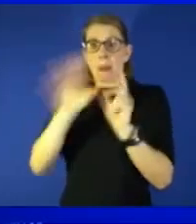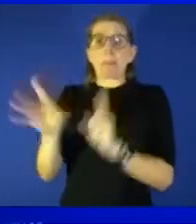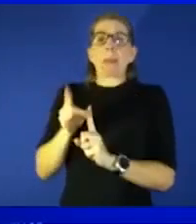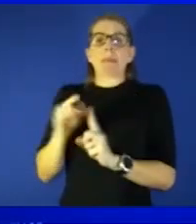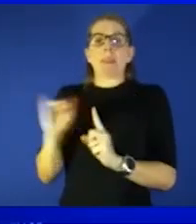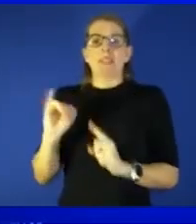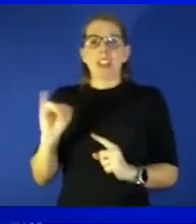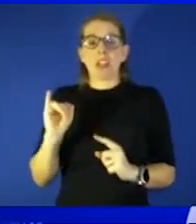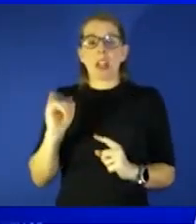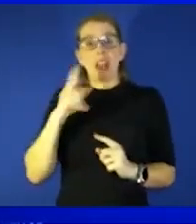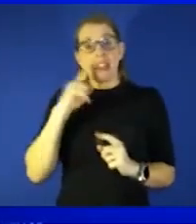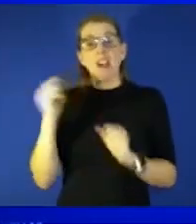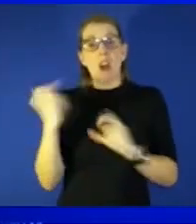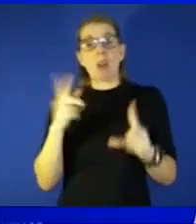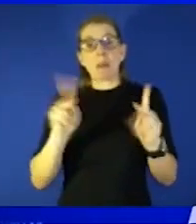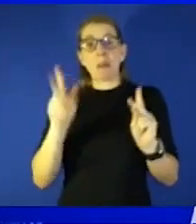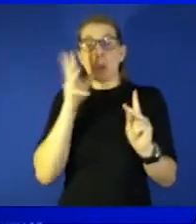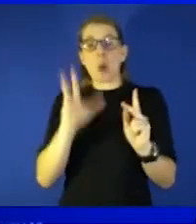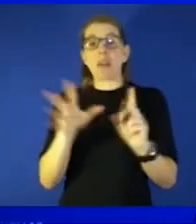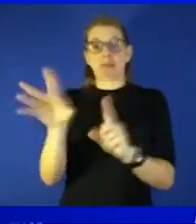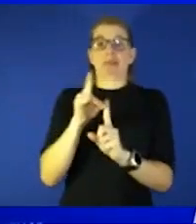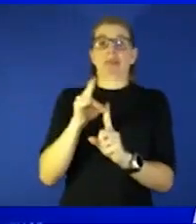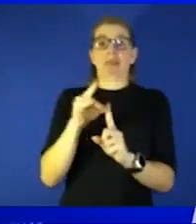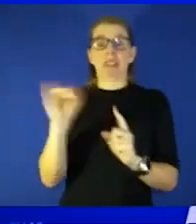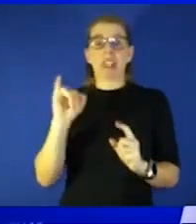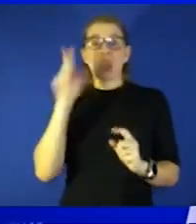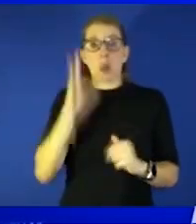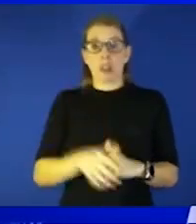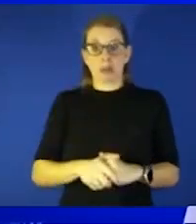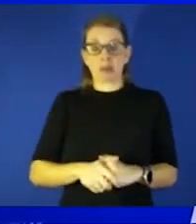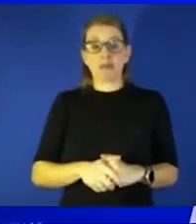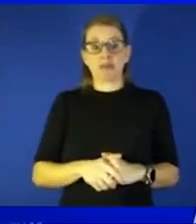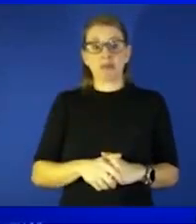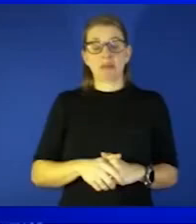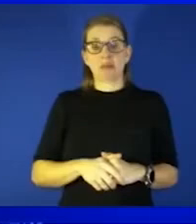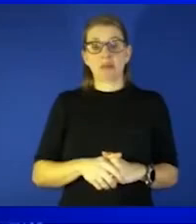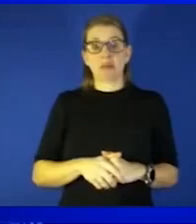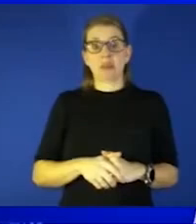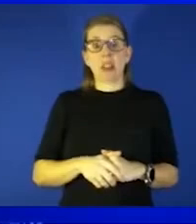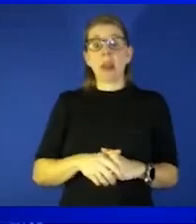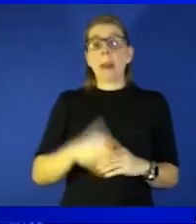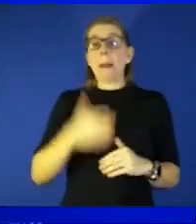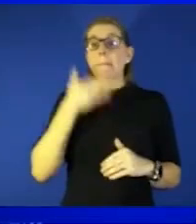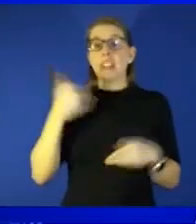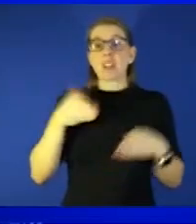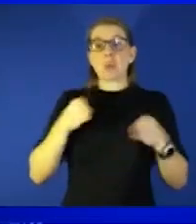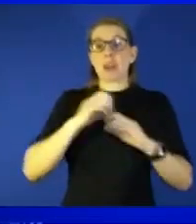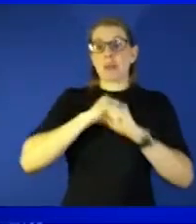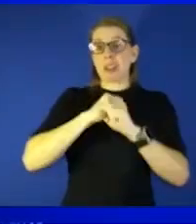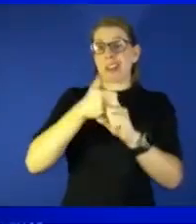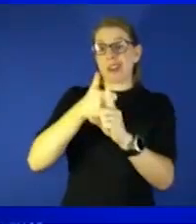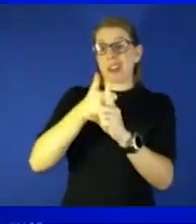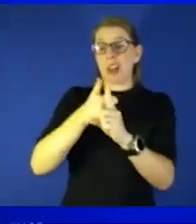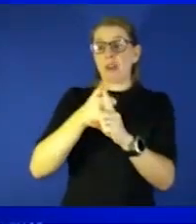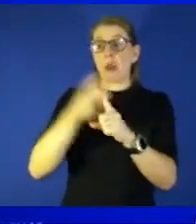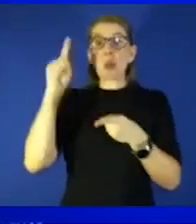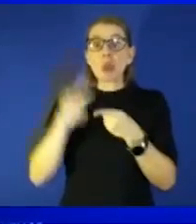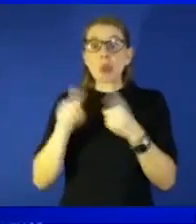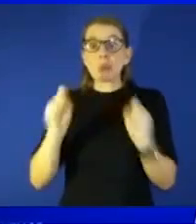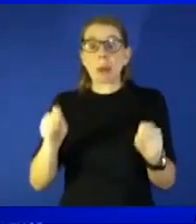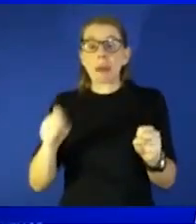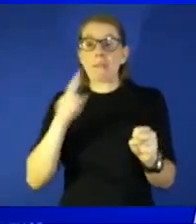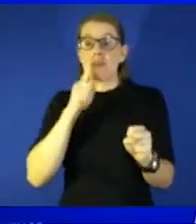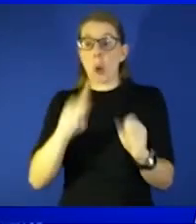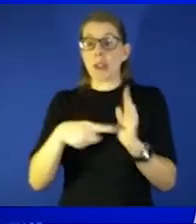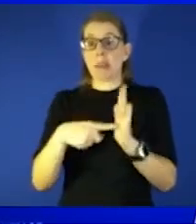at one point or another but the best thing you can do to protect yourself and reduce your chance reduce the probability of having those complications